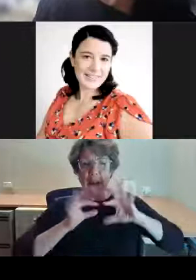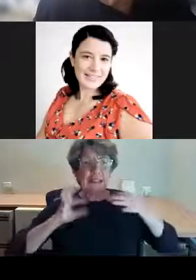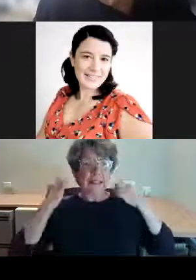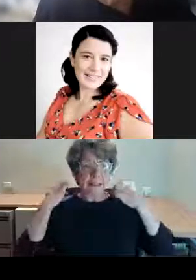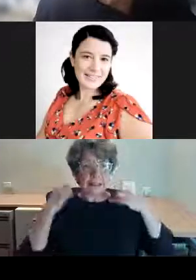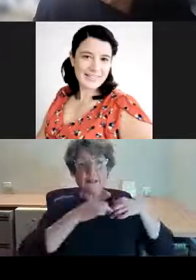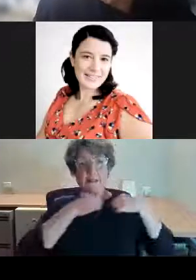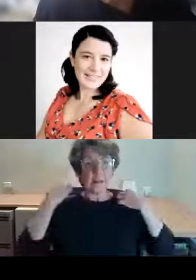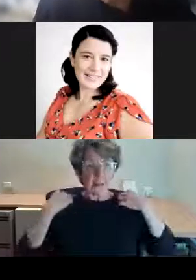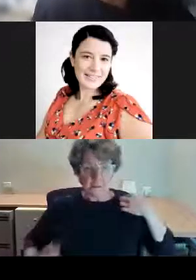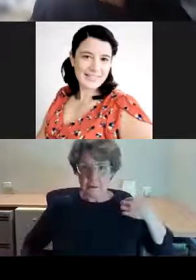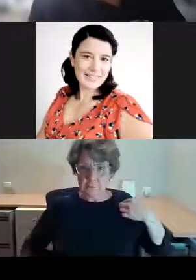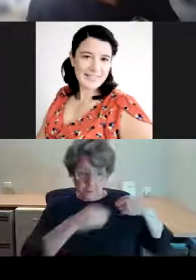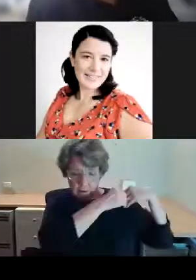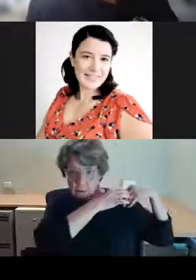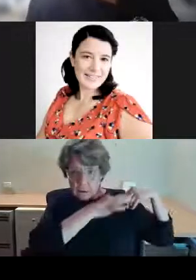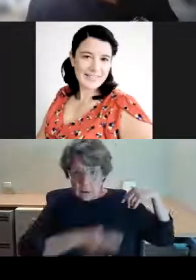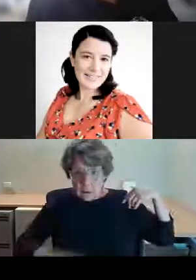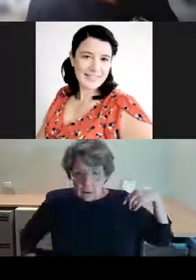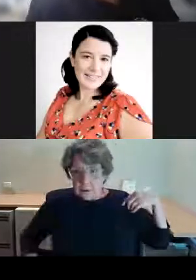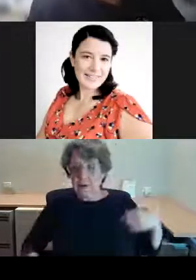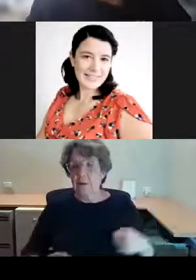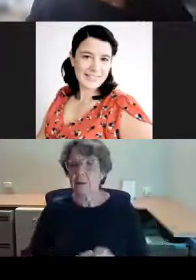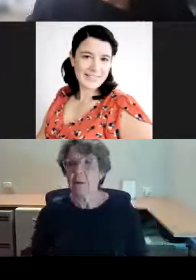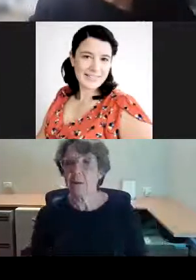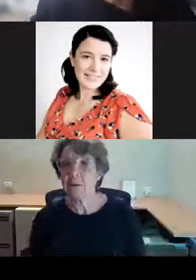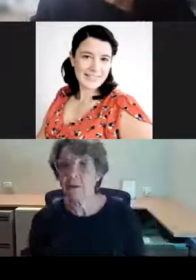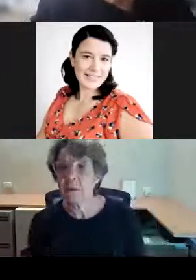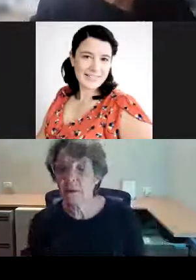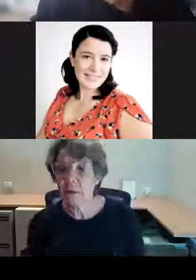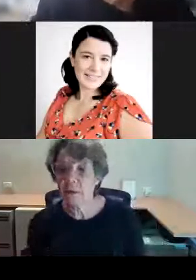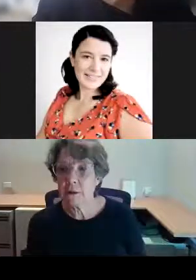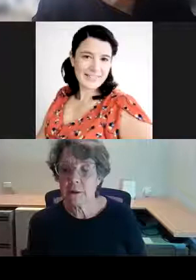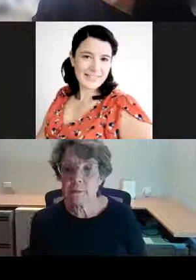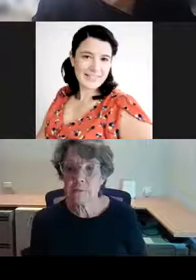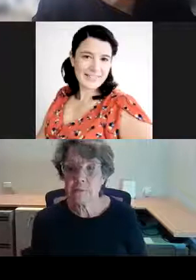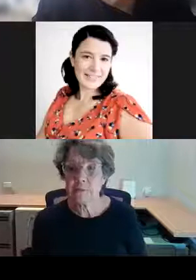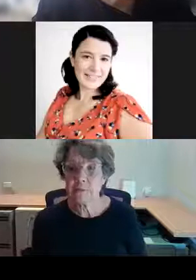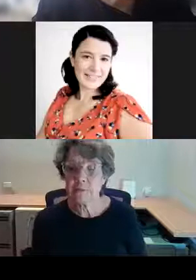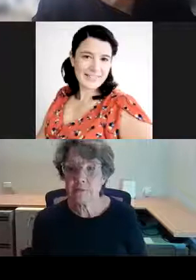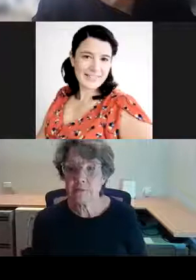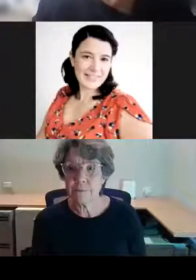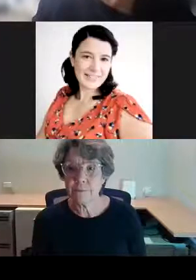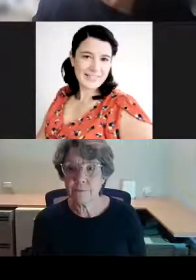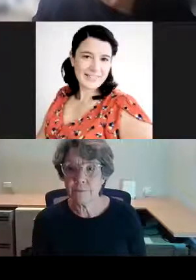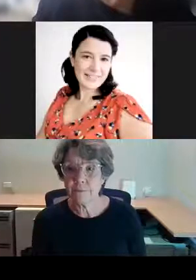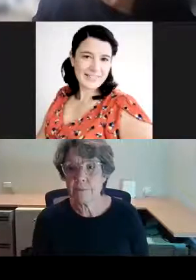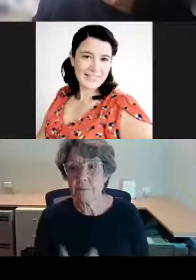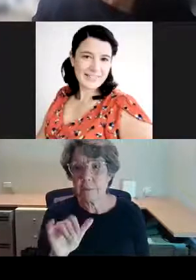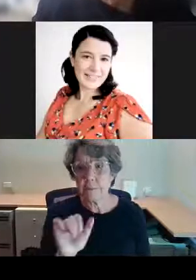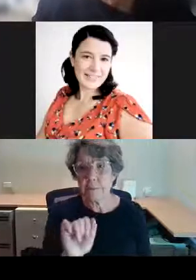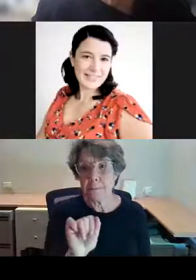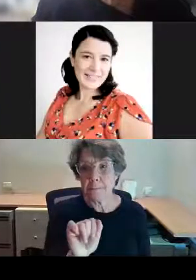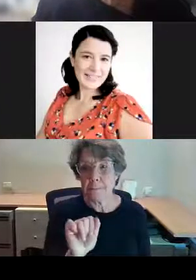perhaps the sort of understanding of that is